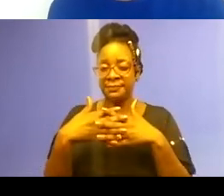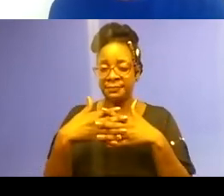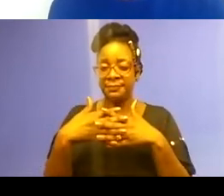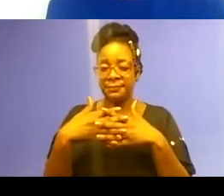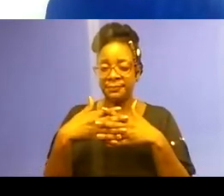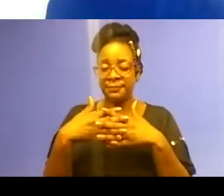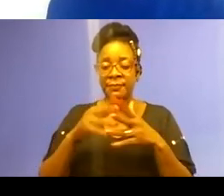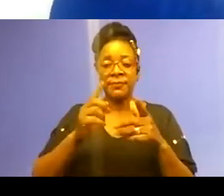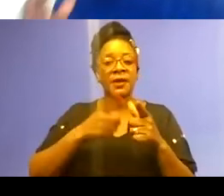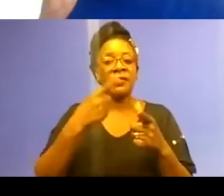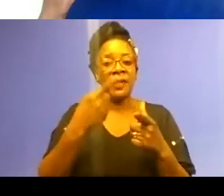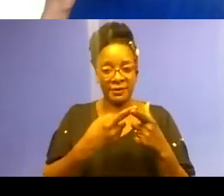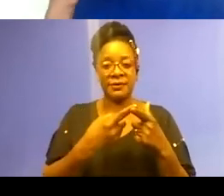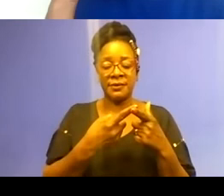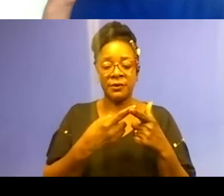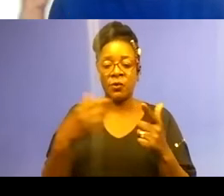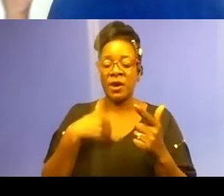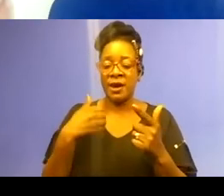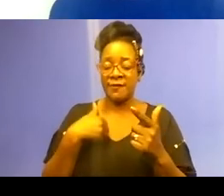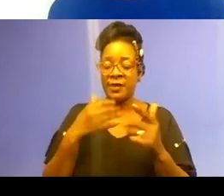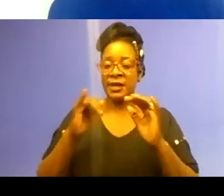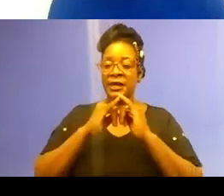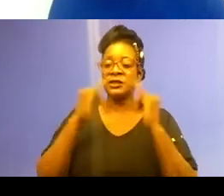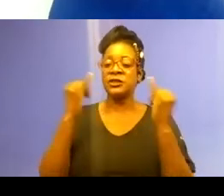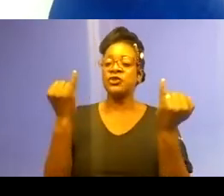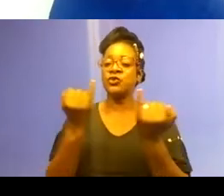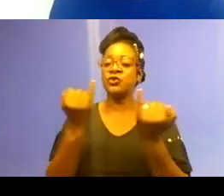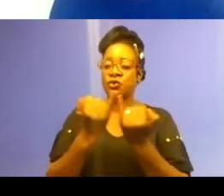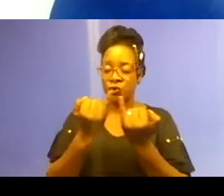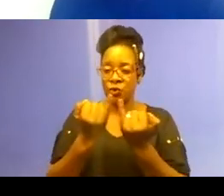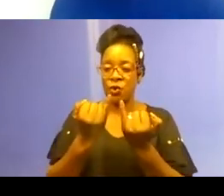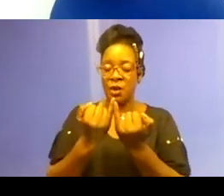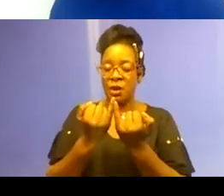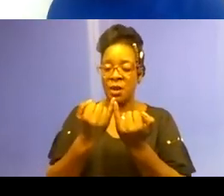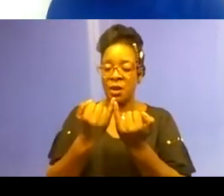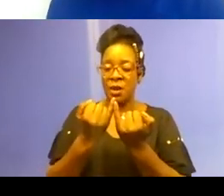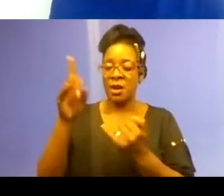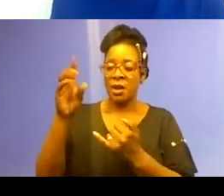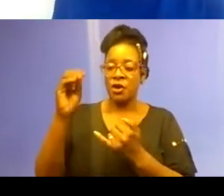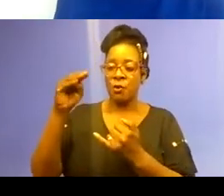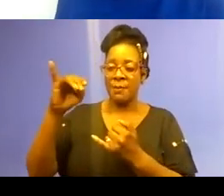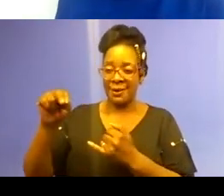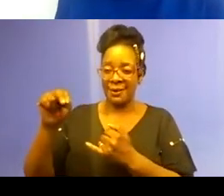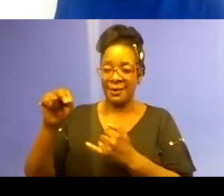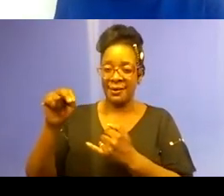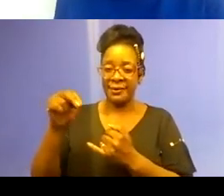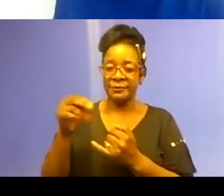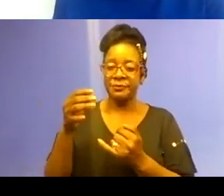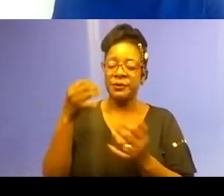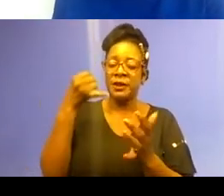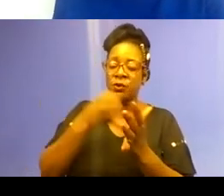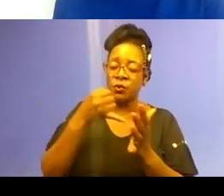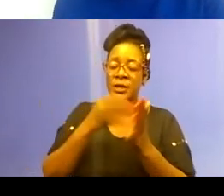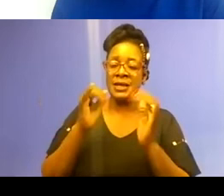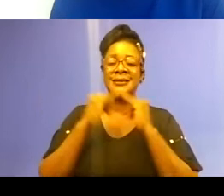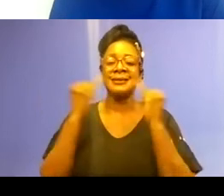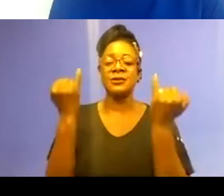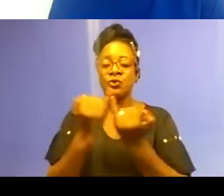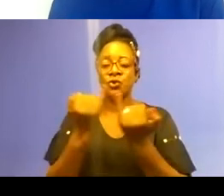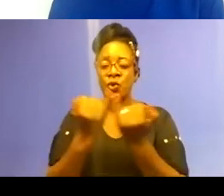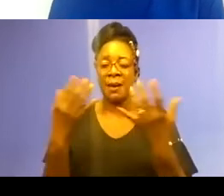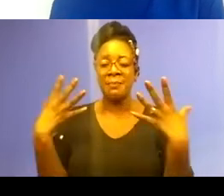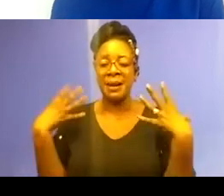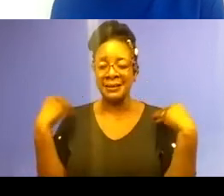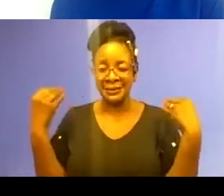domain. And this includes institutional practices, policies, procedures, and norms